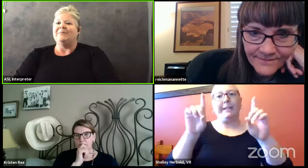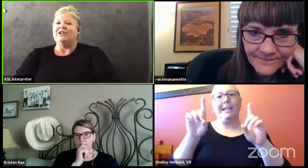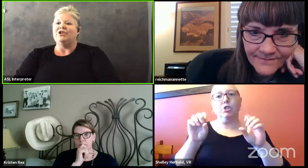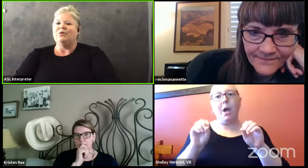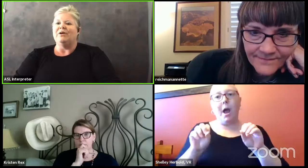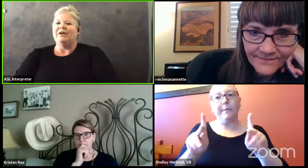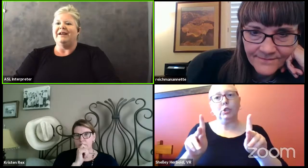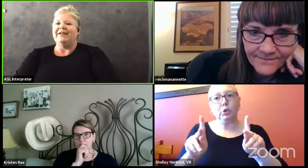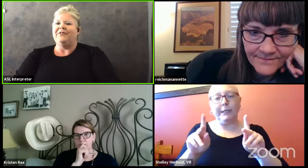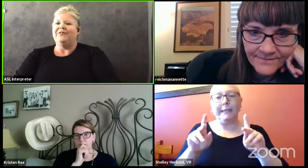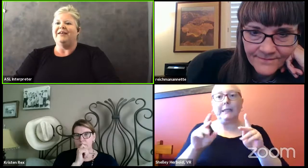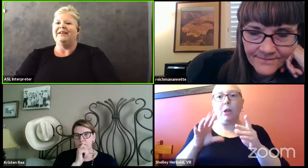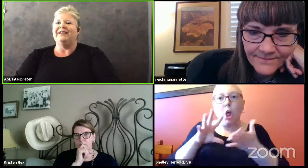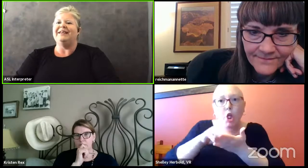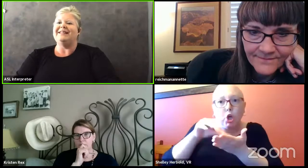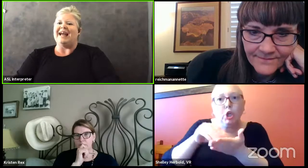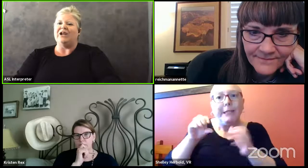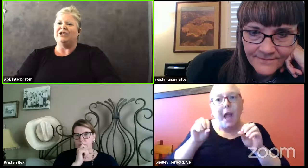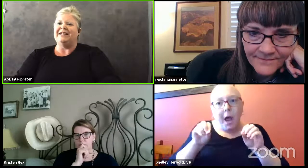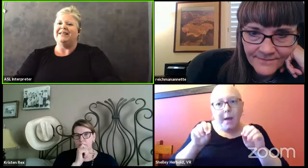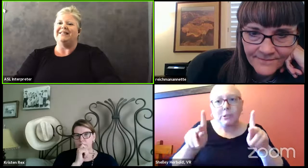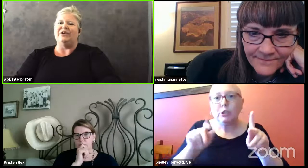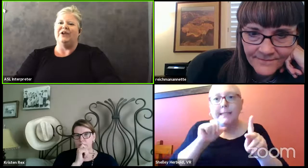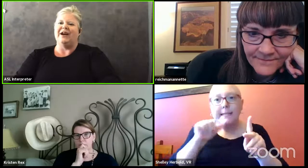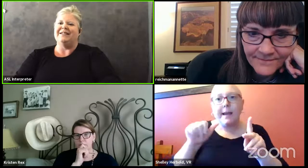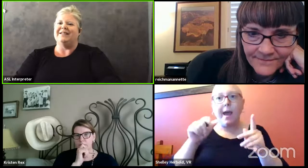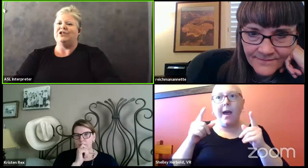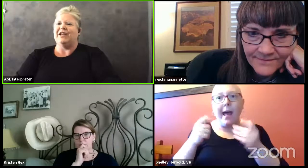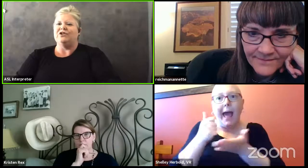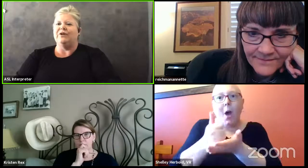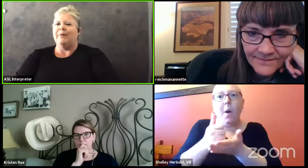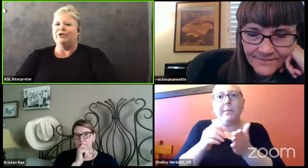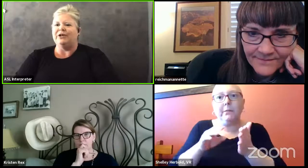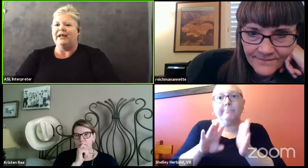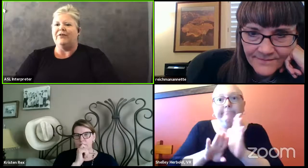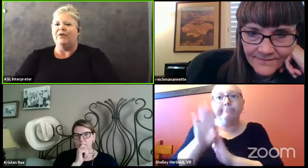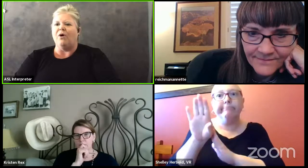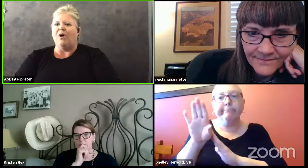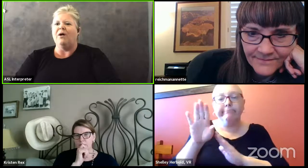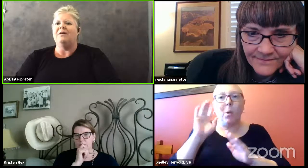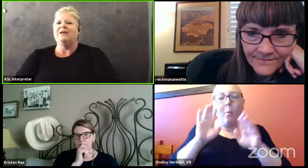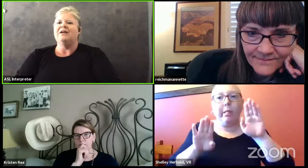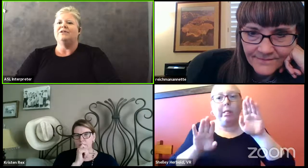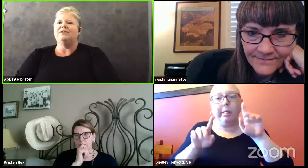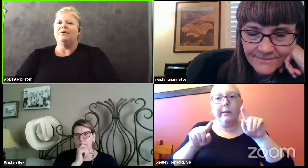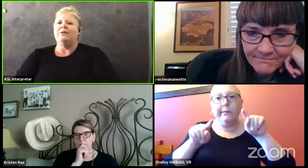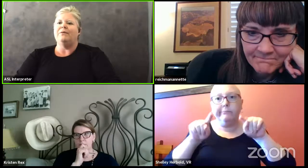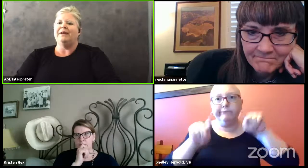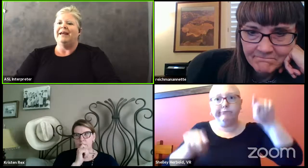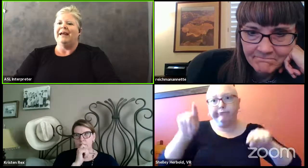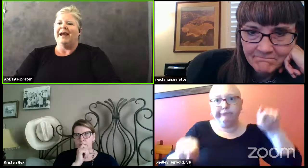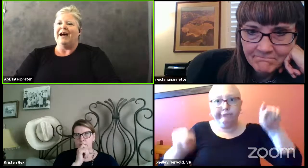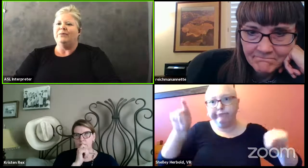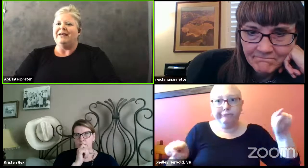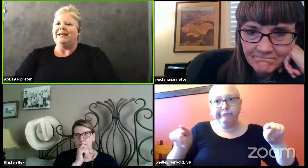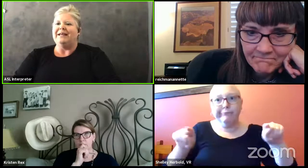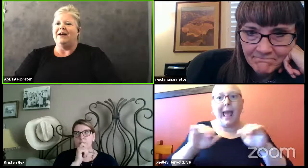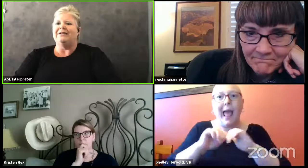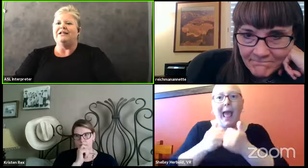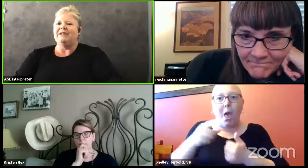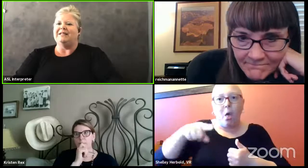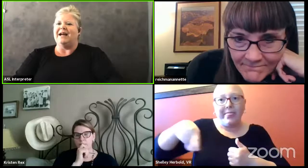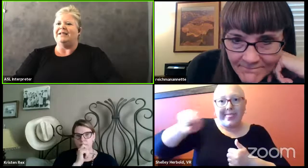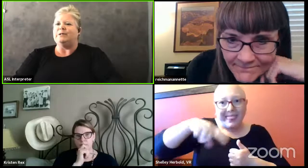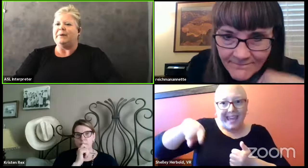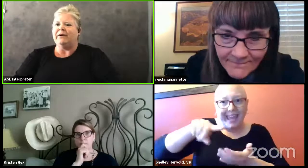I'm not sure if it is actually a standardized educational opportunity for all. So how do we